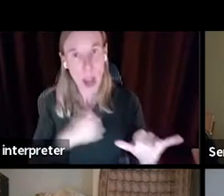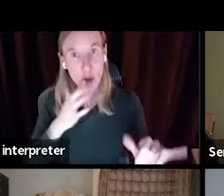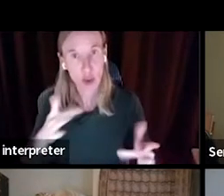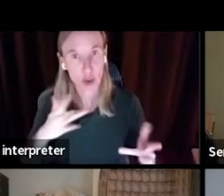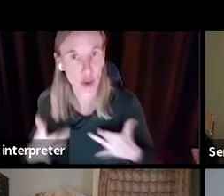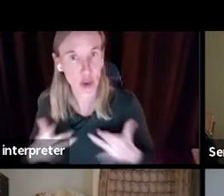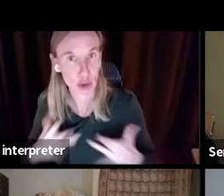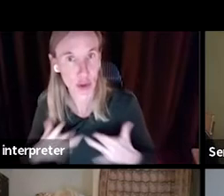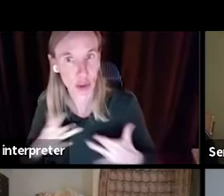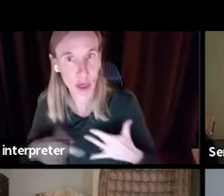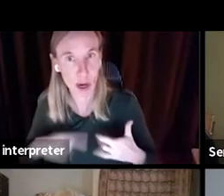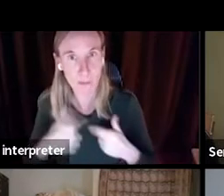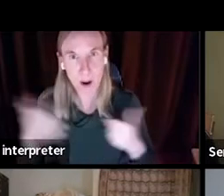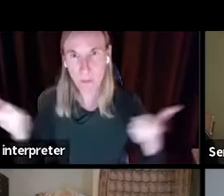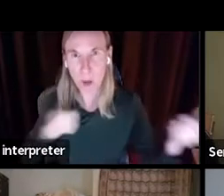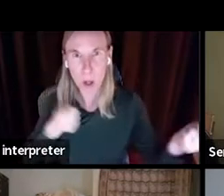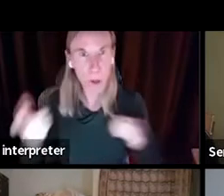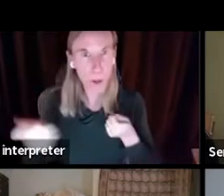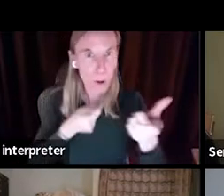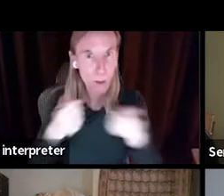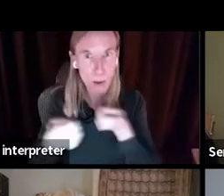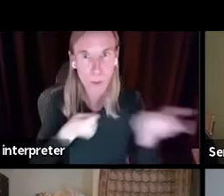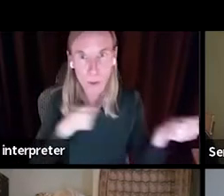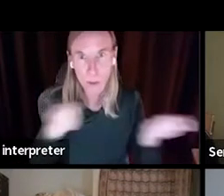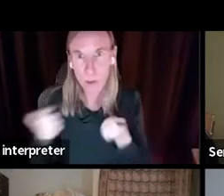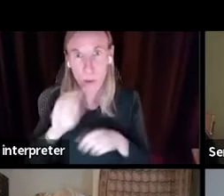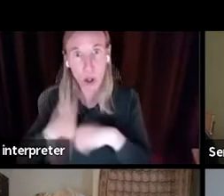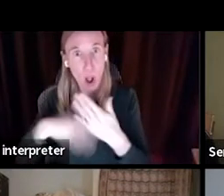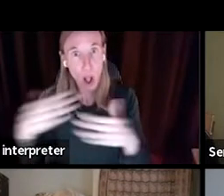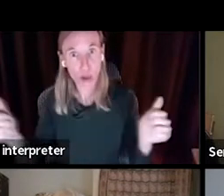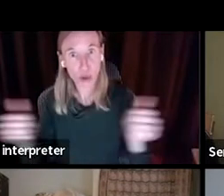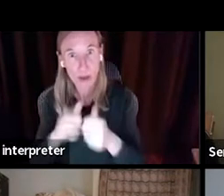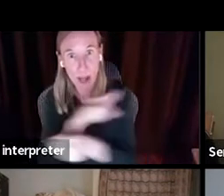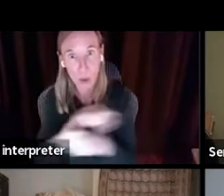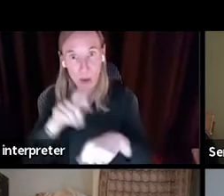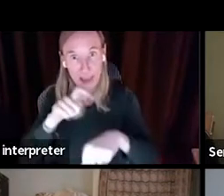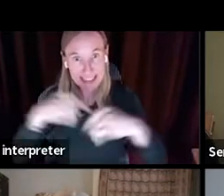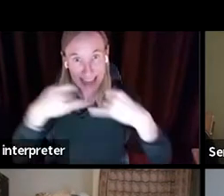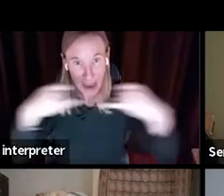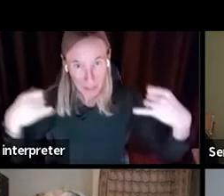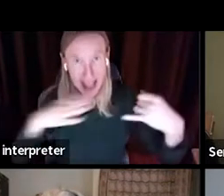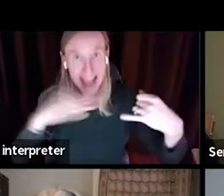being able to pull all of this together within that timeline and do it correctly.